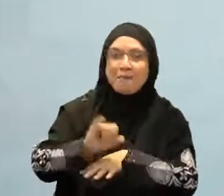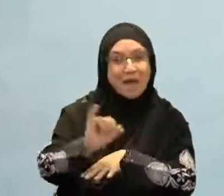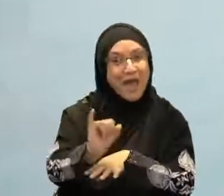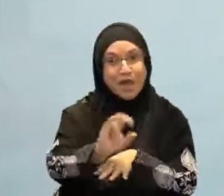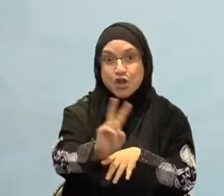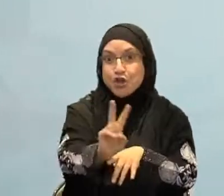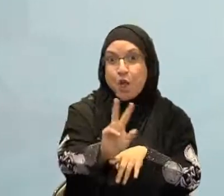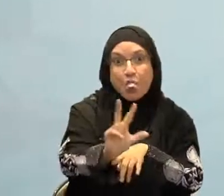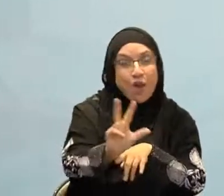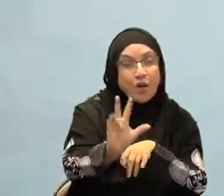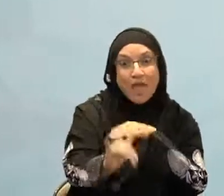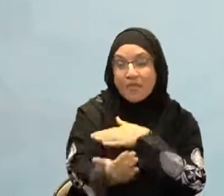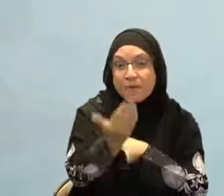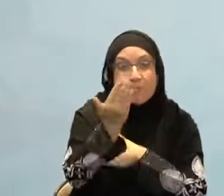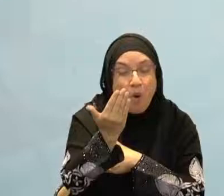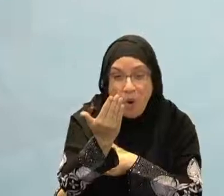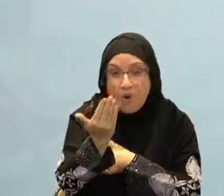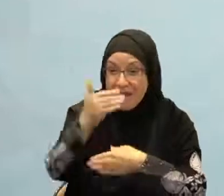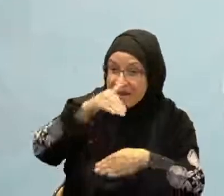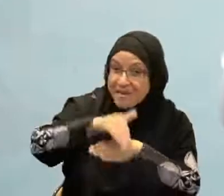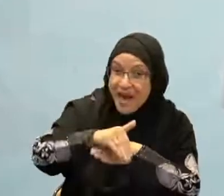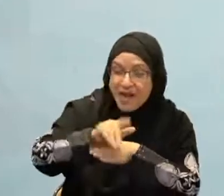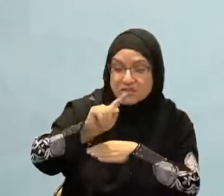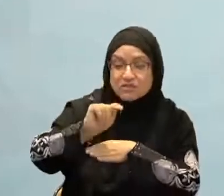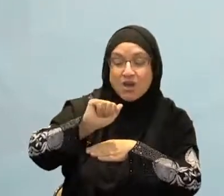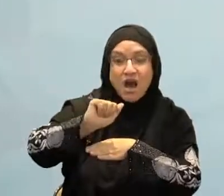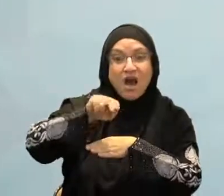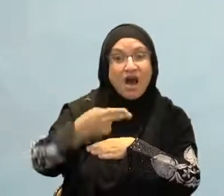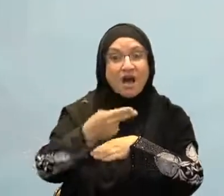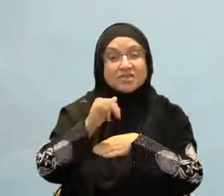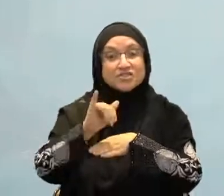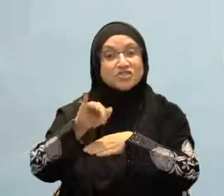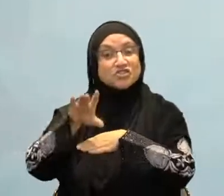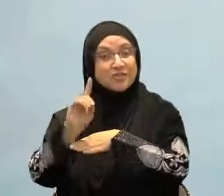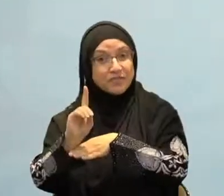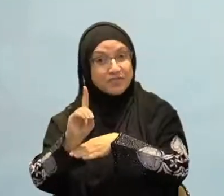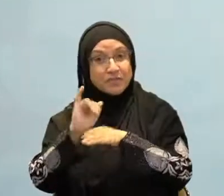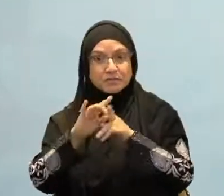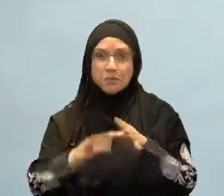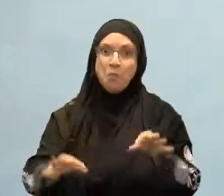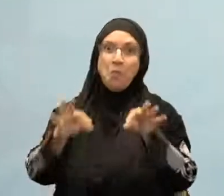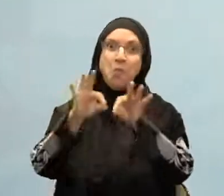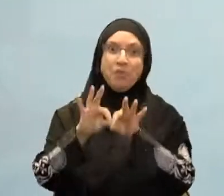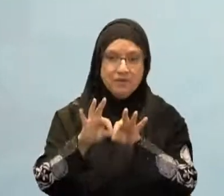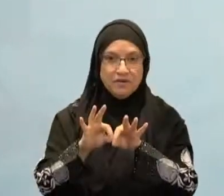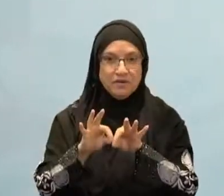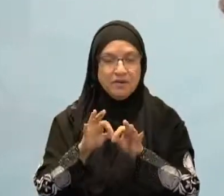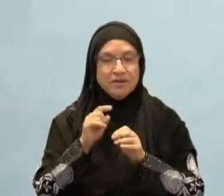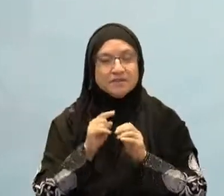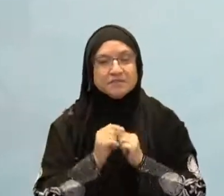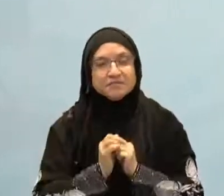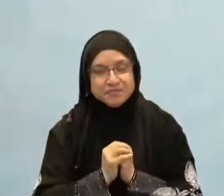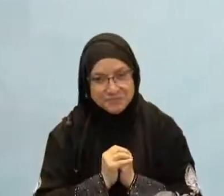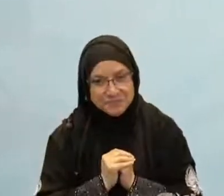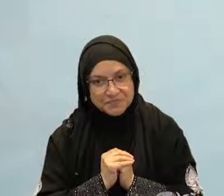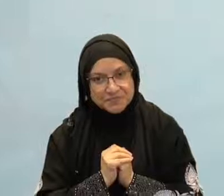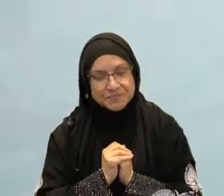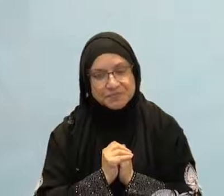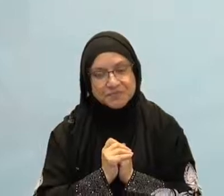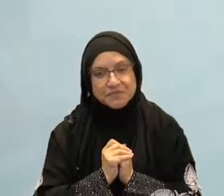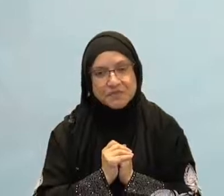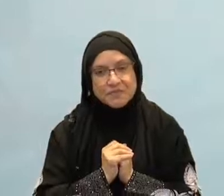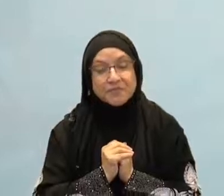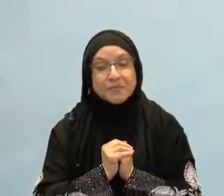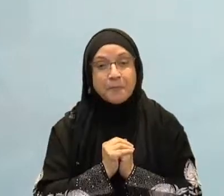way that the companions and the Salaf and the pious predecessors speak about this act in particular as being one that removes stress.